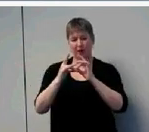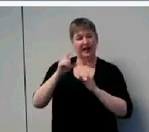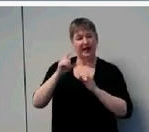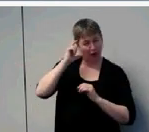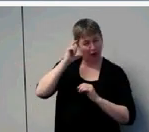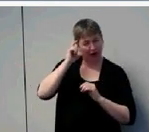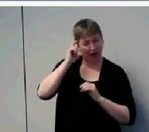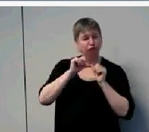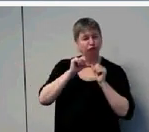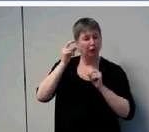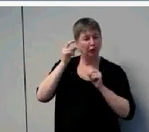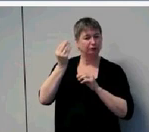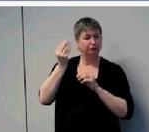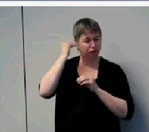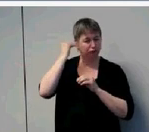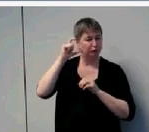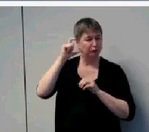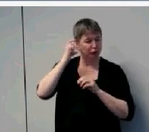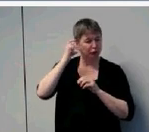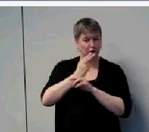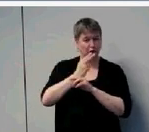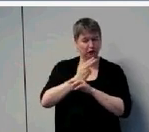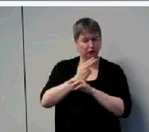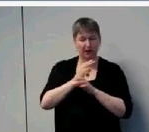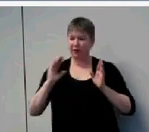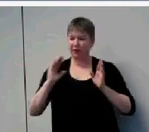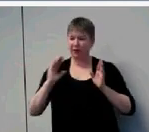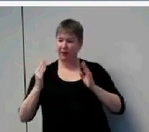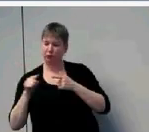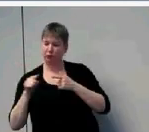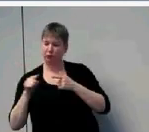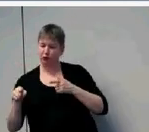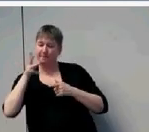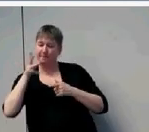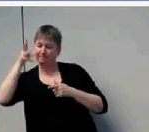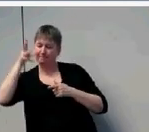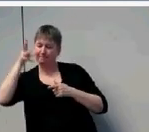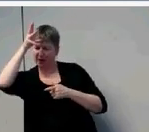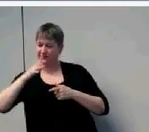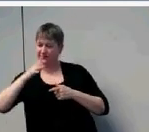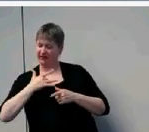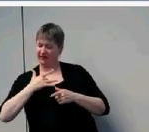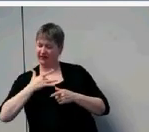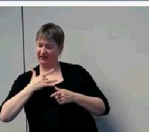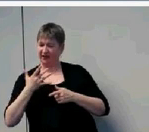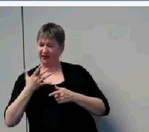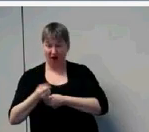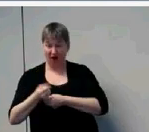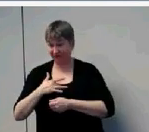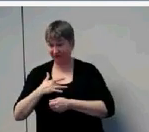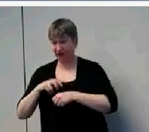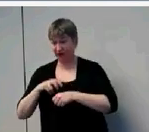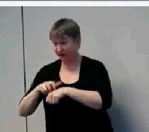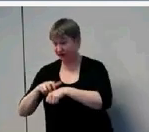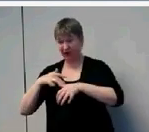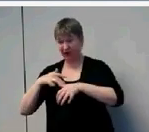how much frustration, confusion, or lack of confidence parents were reporting. So higher levels